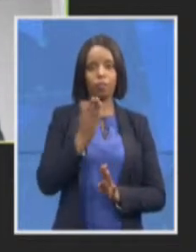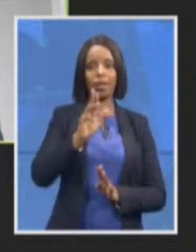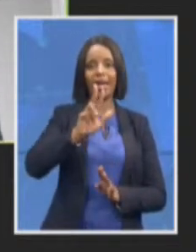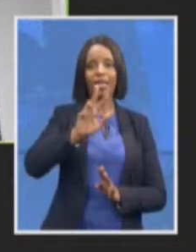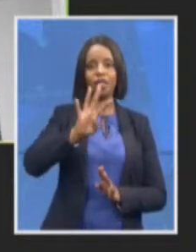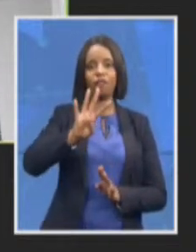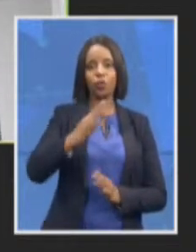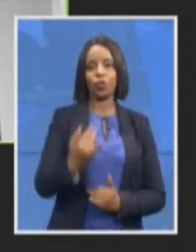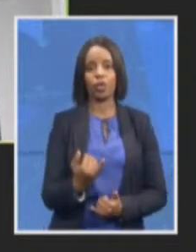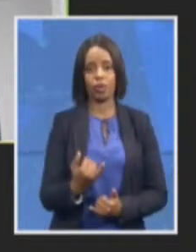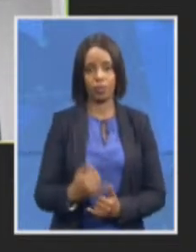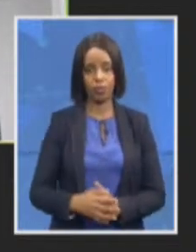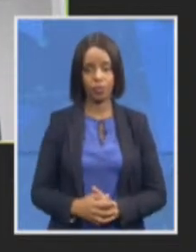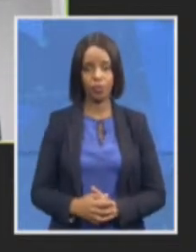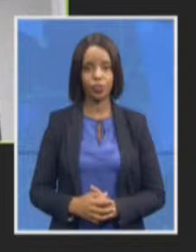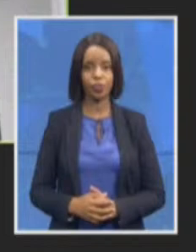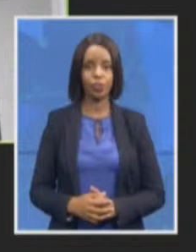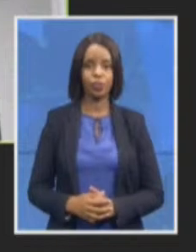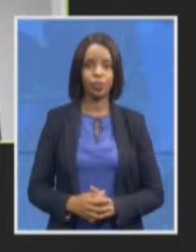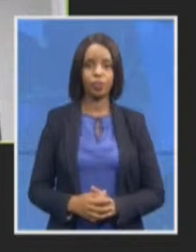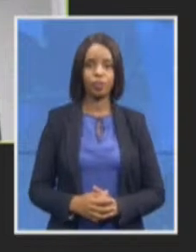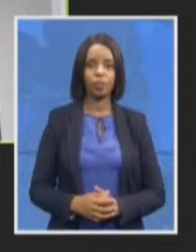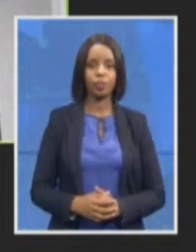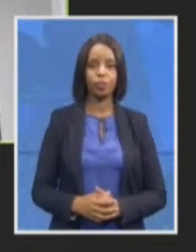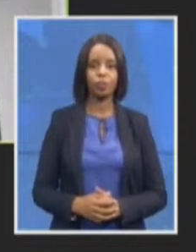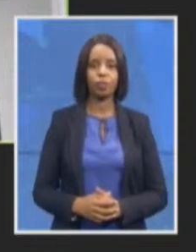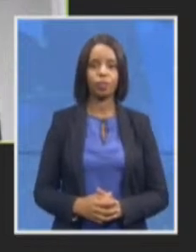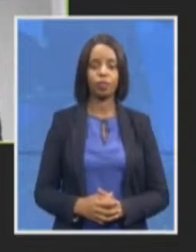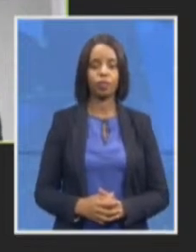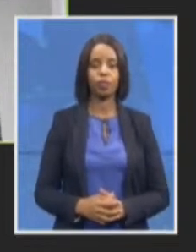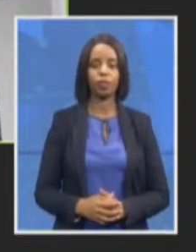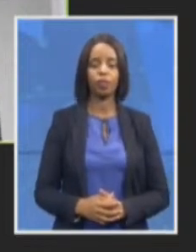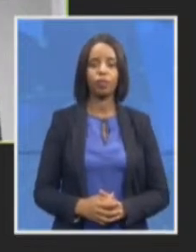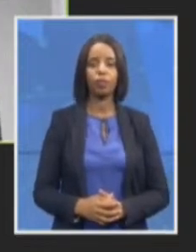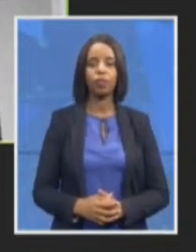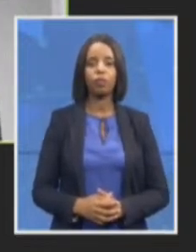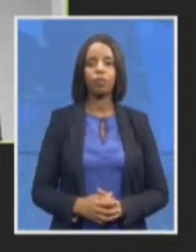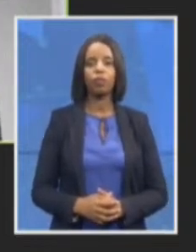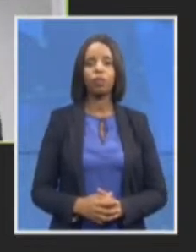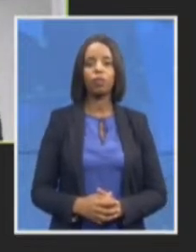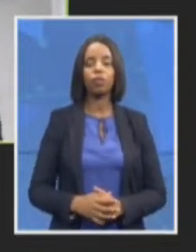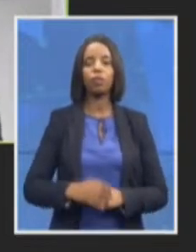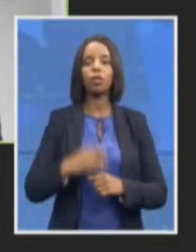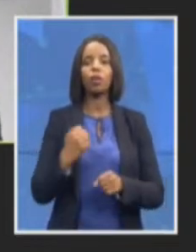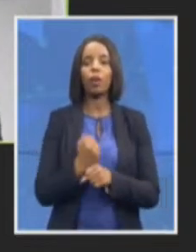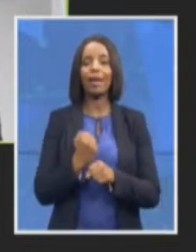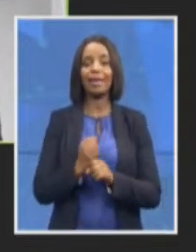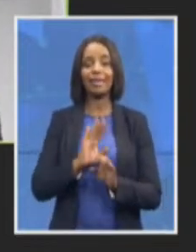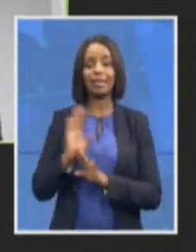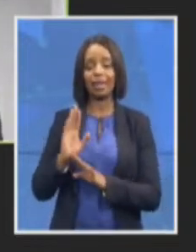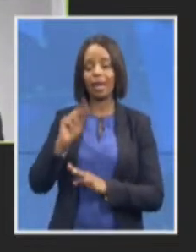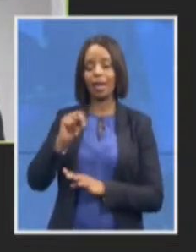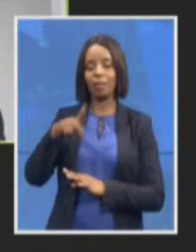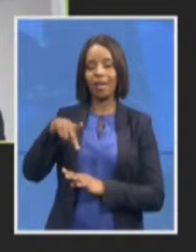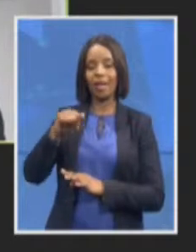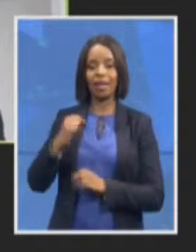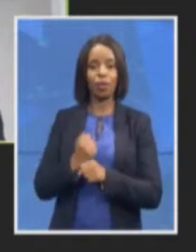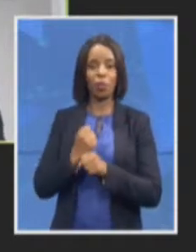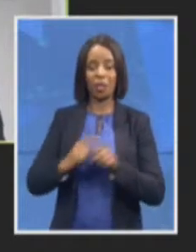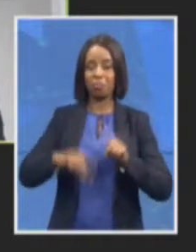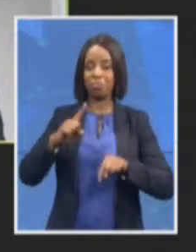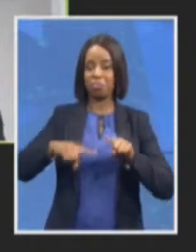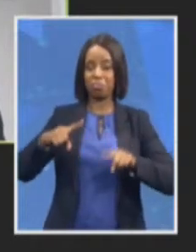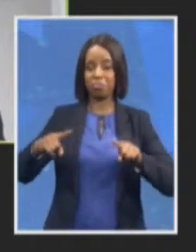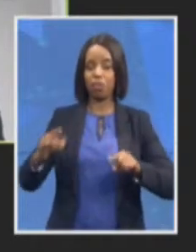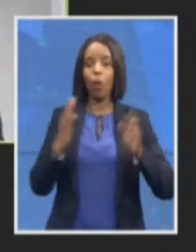there are various other aspects to the work of the NPA organized crime is critical and these groups have not been